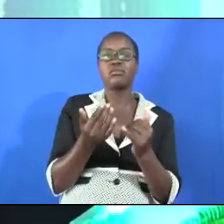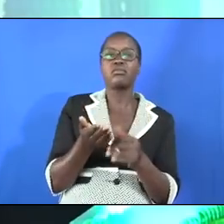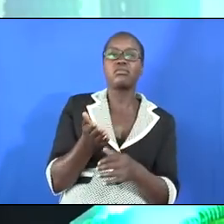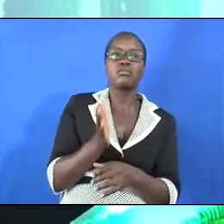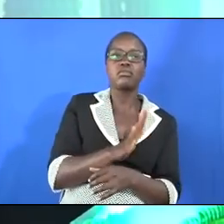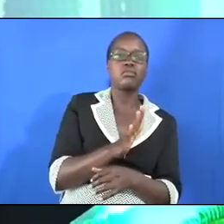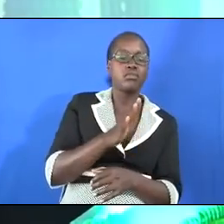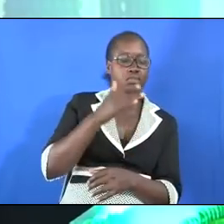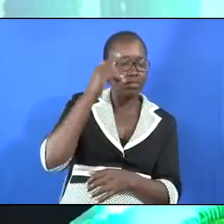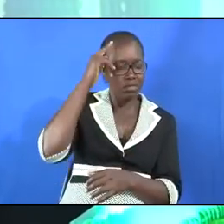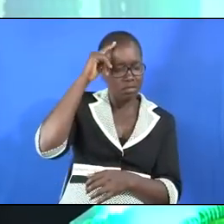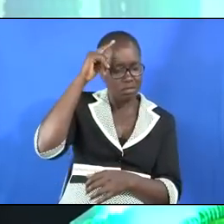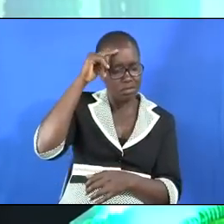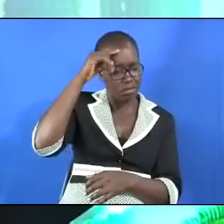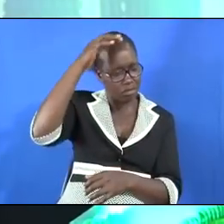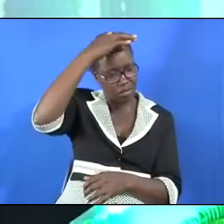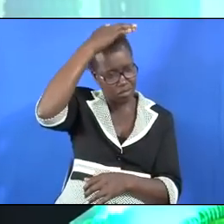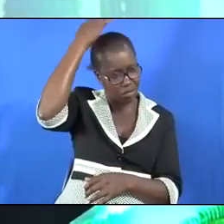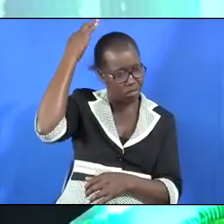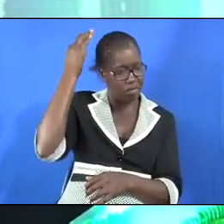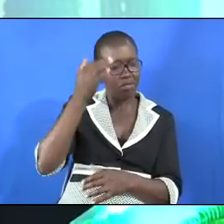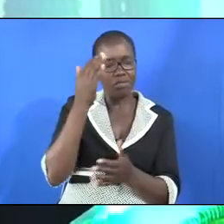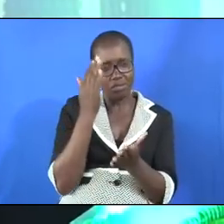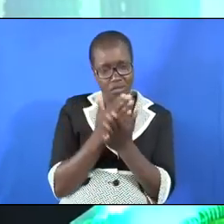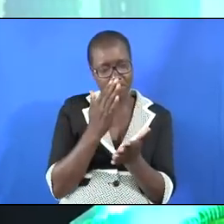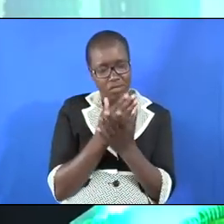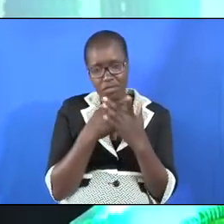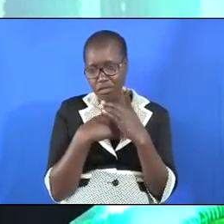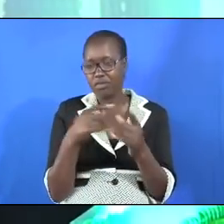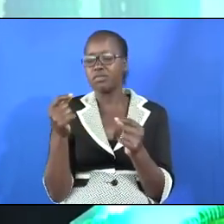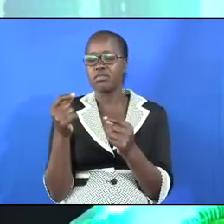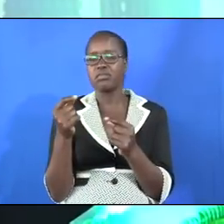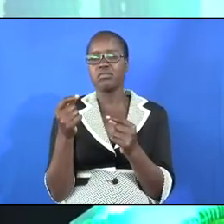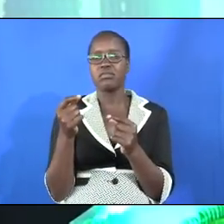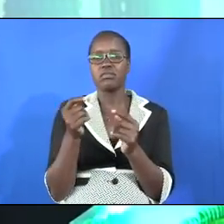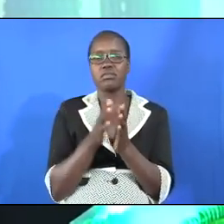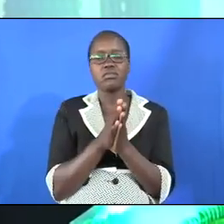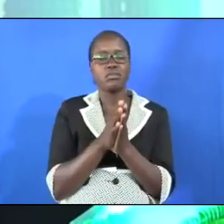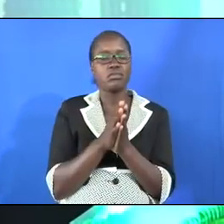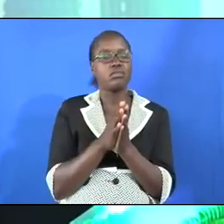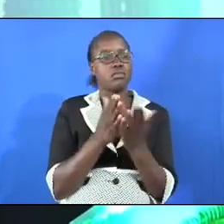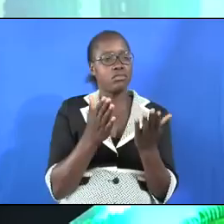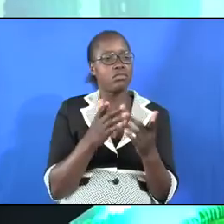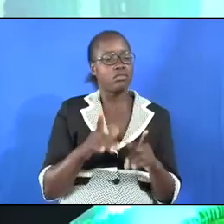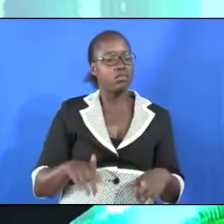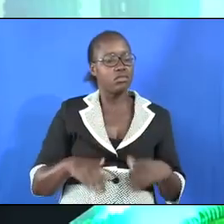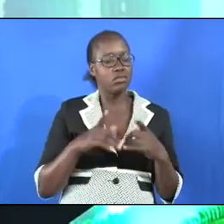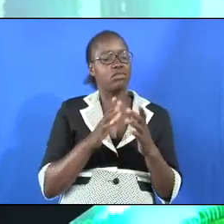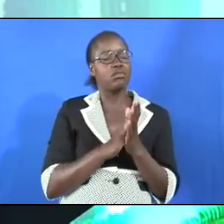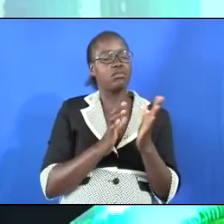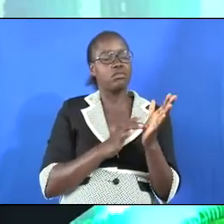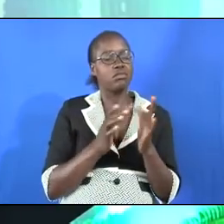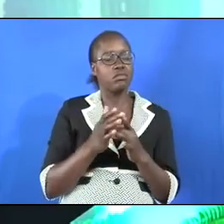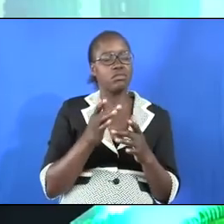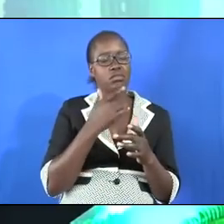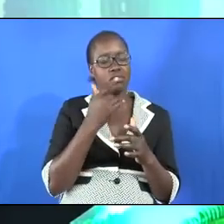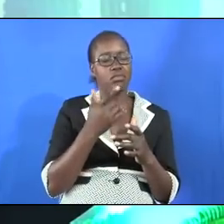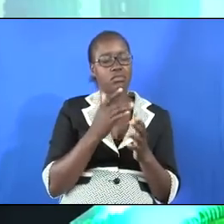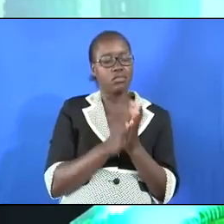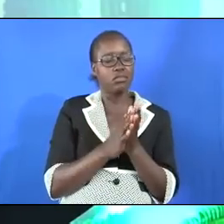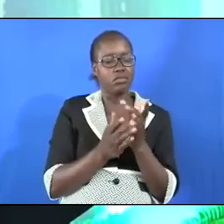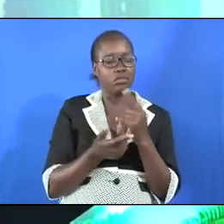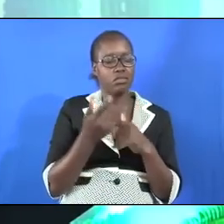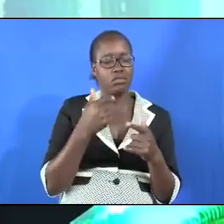head and said to Elijah if it is true you also go and we will be able to believe and the Bible says Elijah turned around